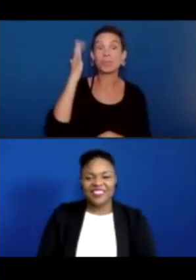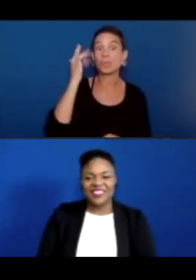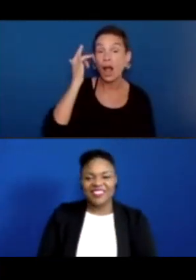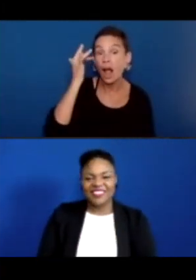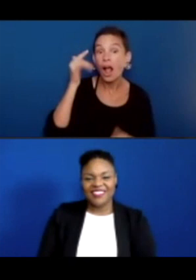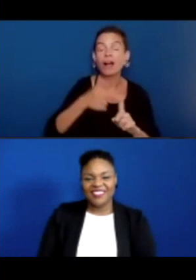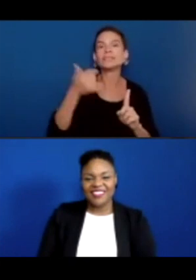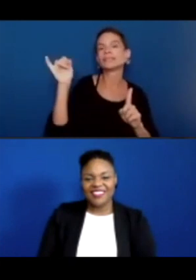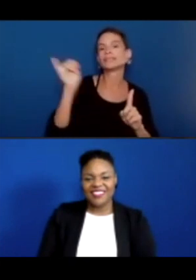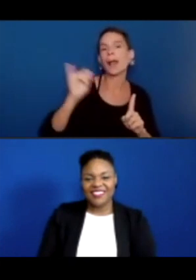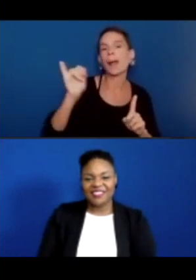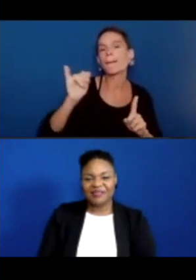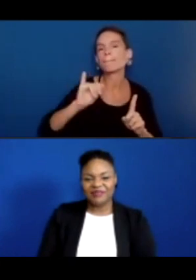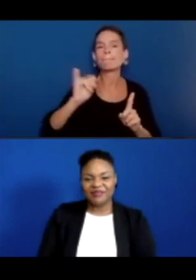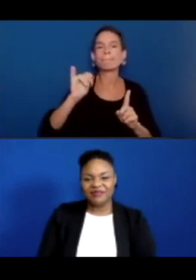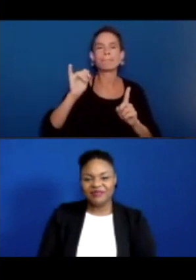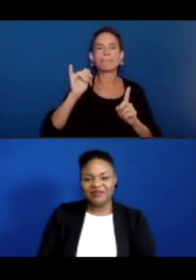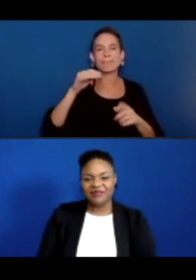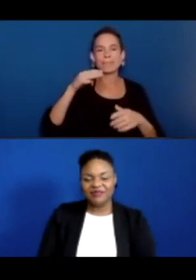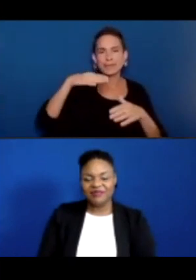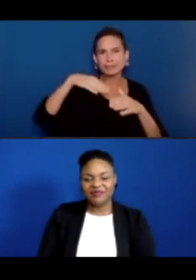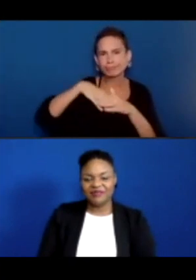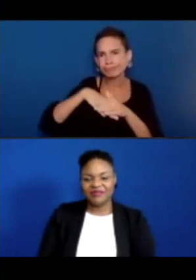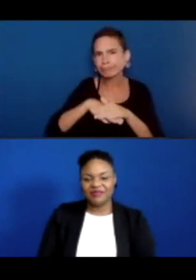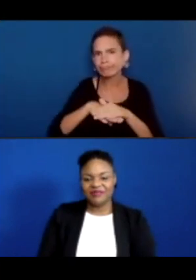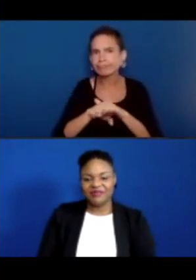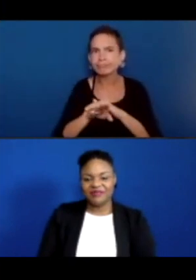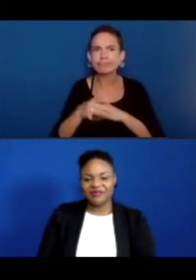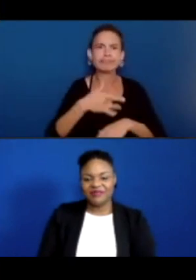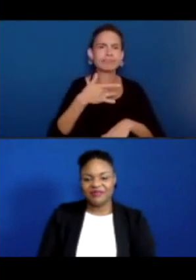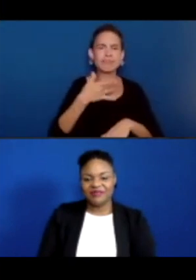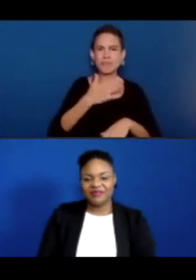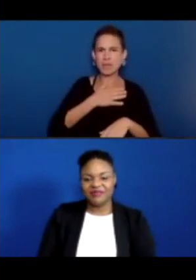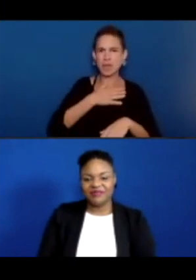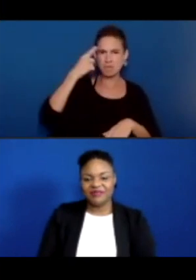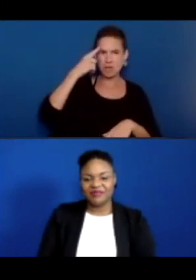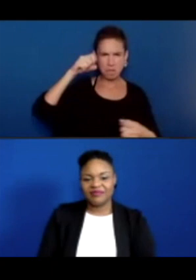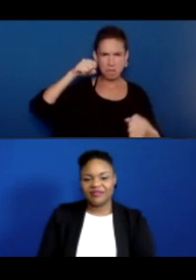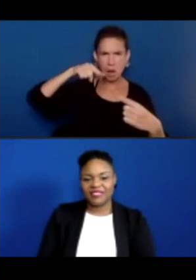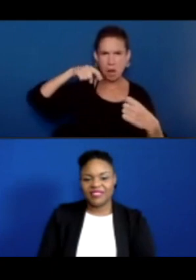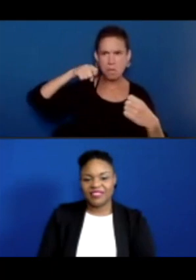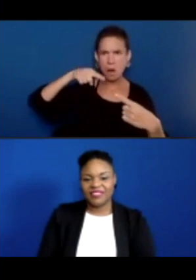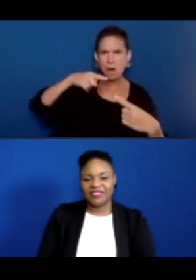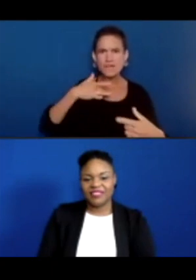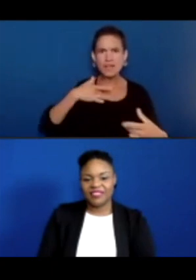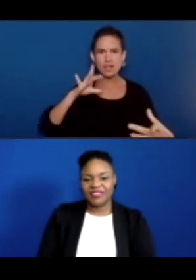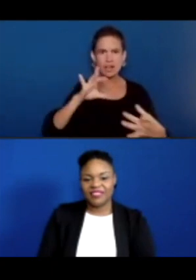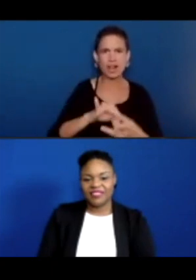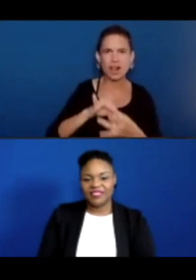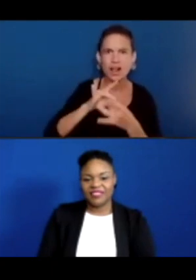entrance when they come to my brain. And it can have 100